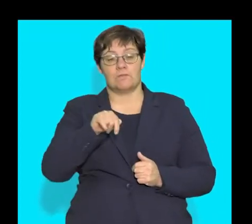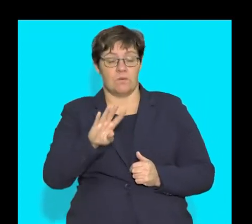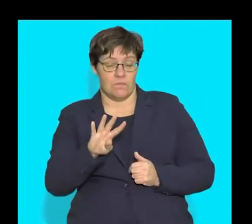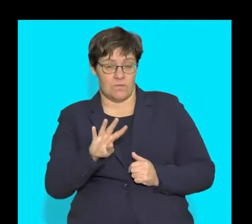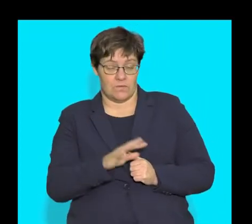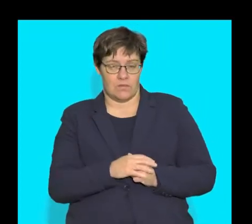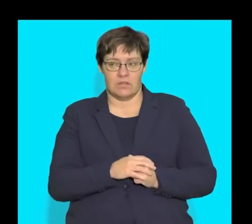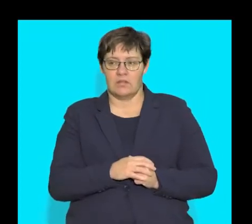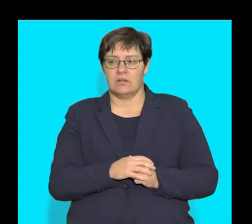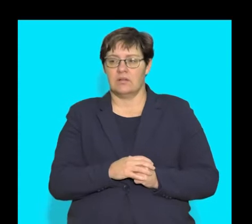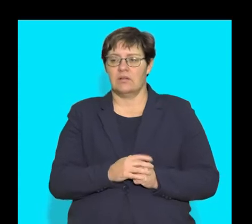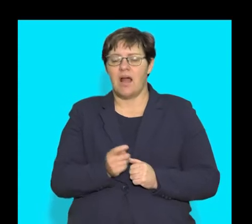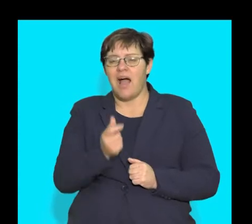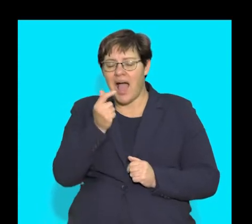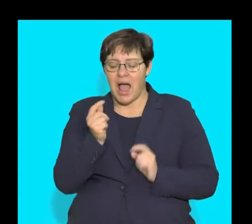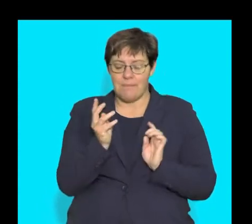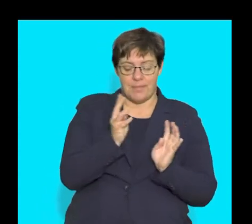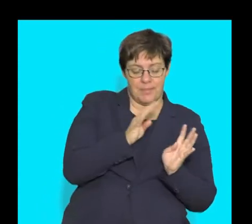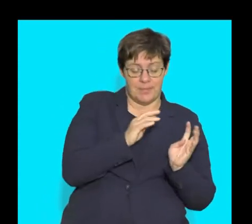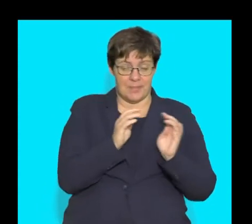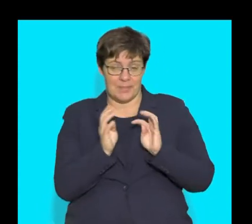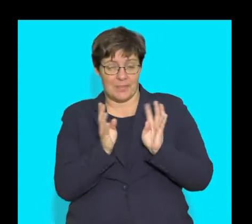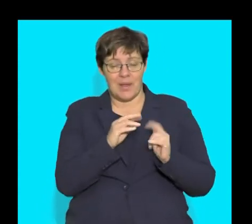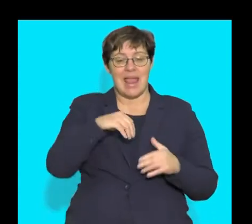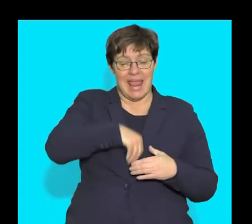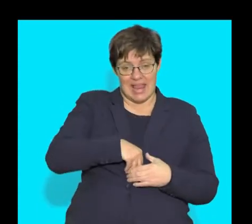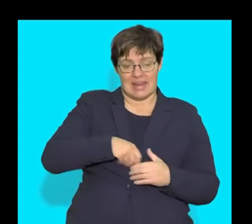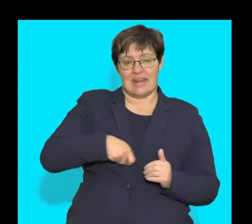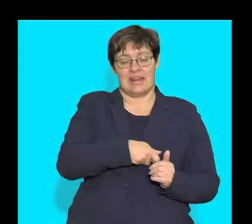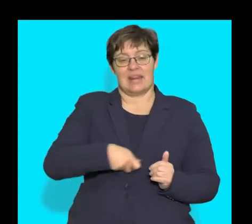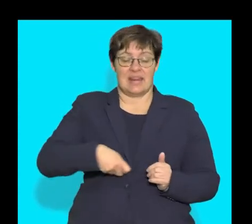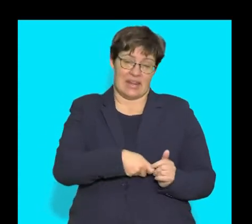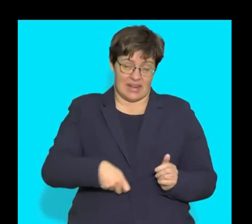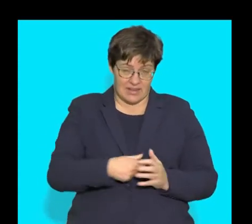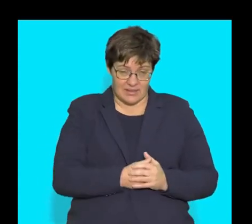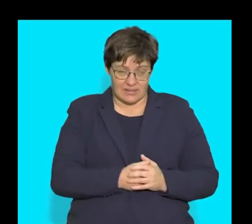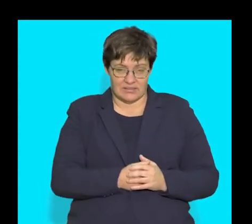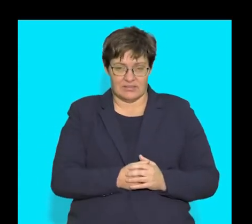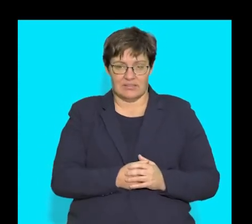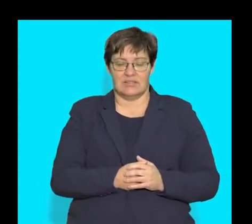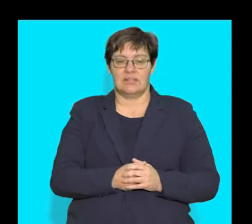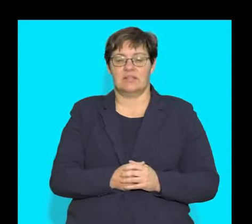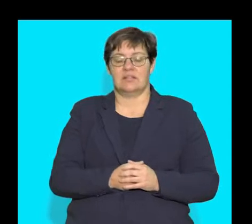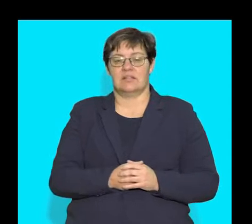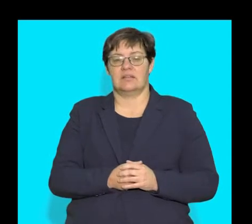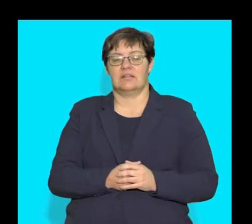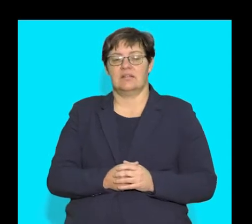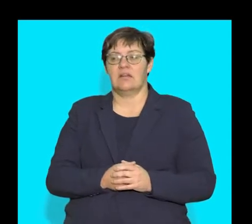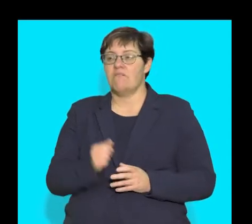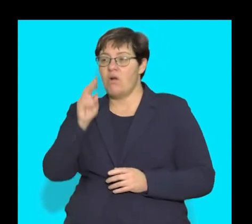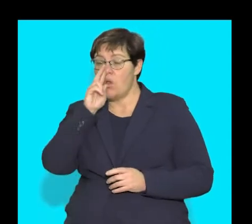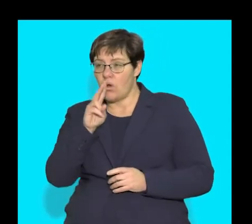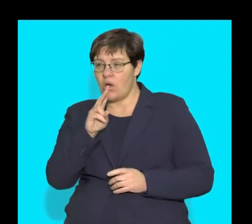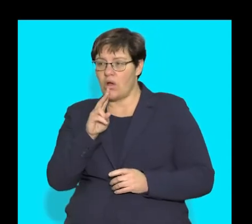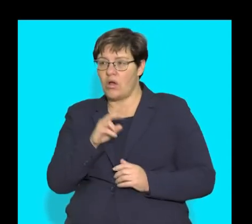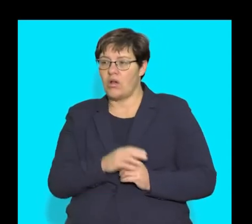The tiny finger-like projections in the small intestine. And guys, if we go and look